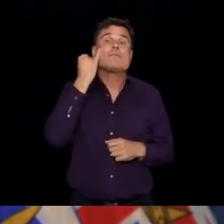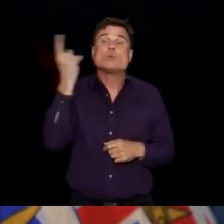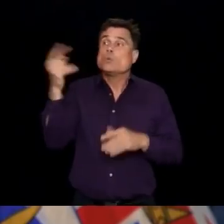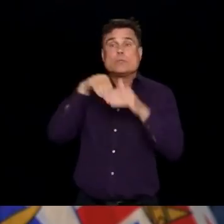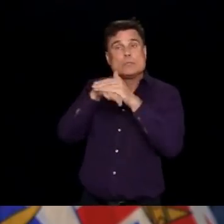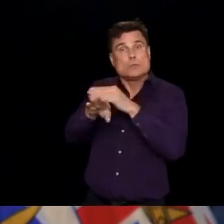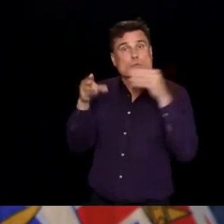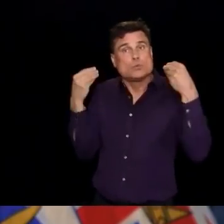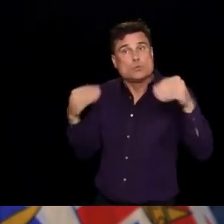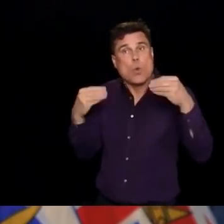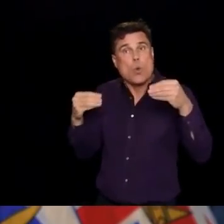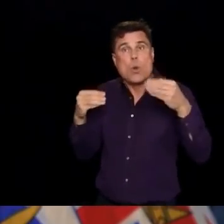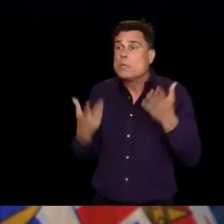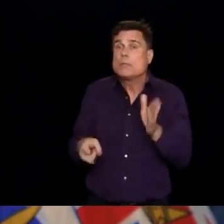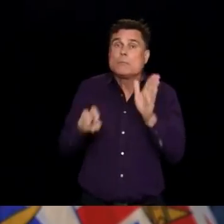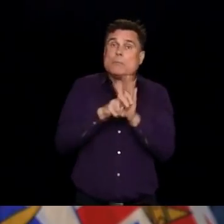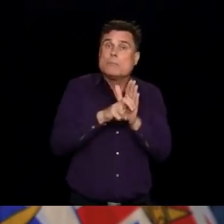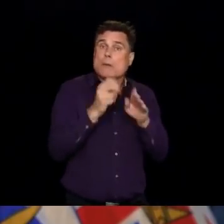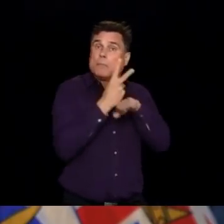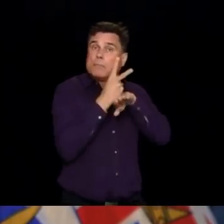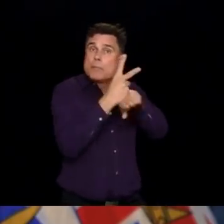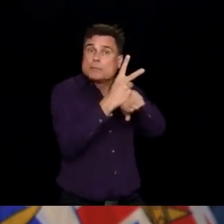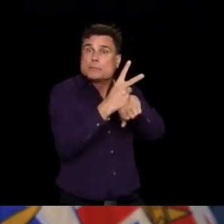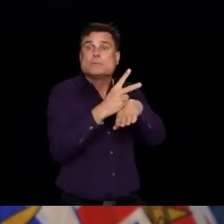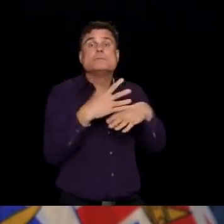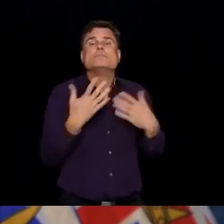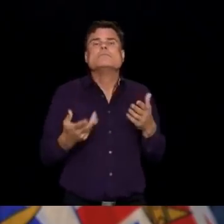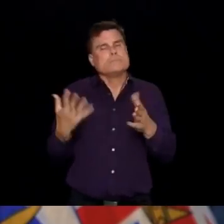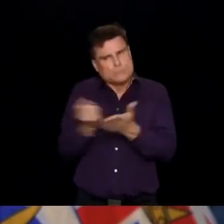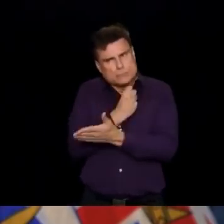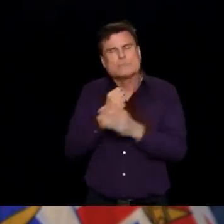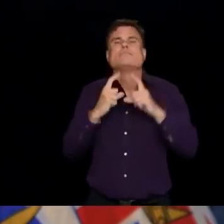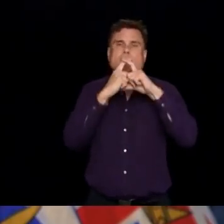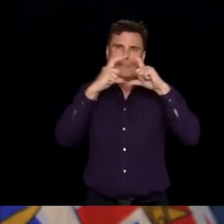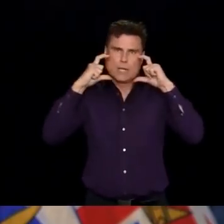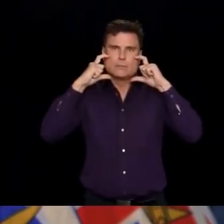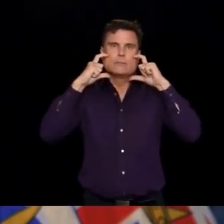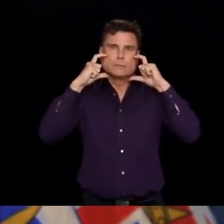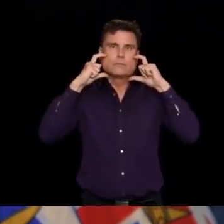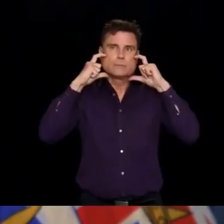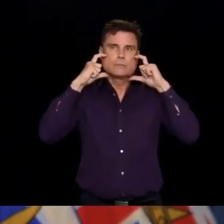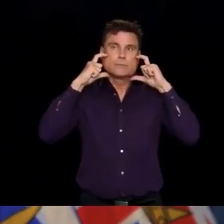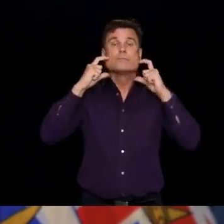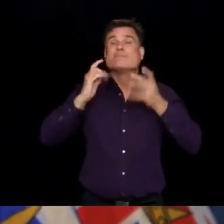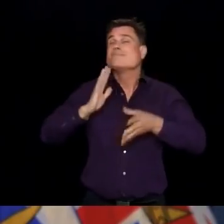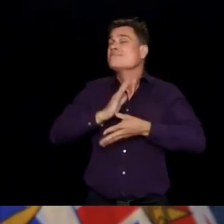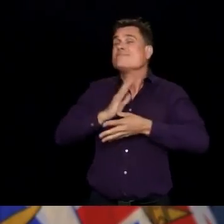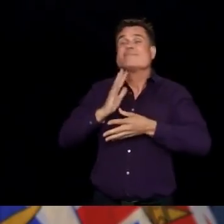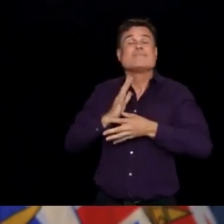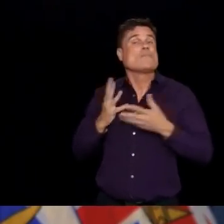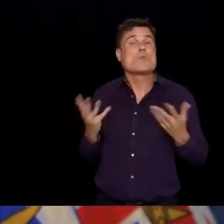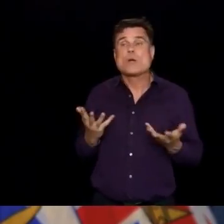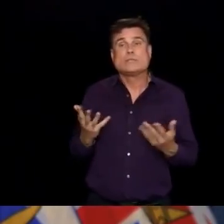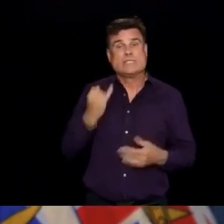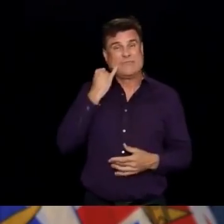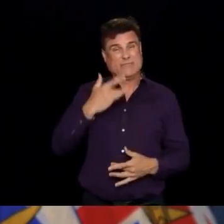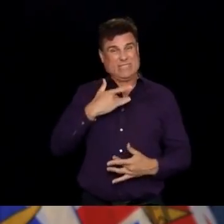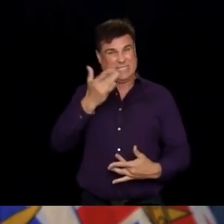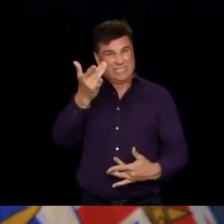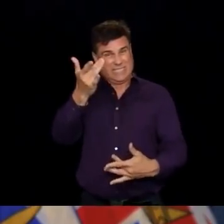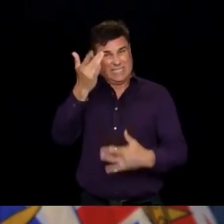to maintain that safe distance. And always, always staying away from others and staying home if we feeling ill.